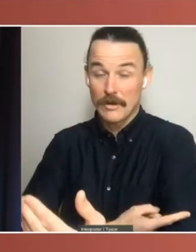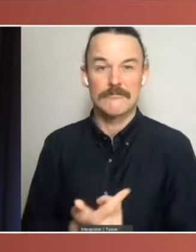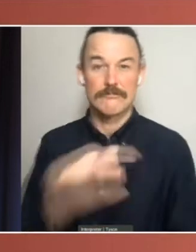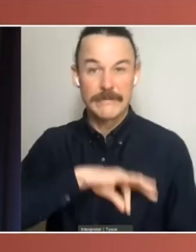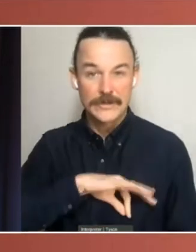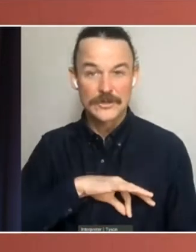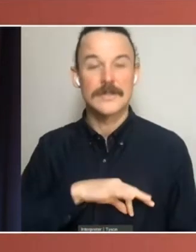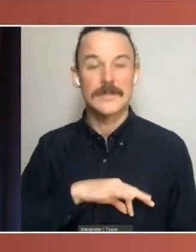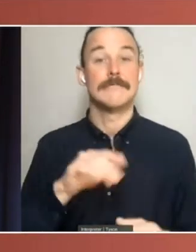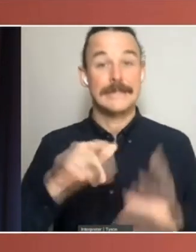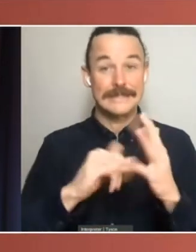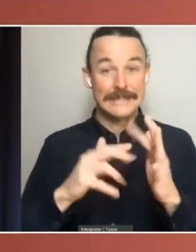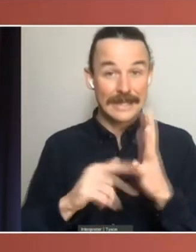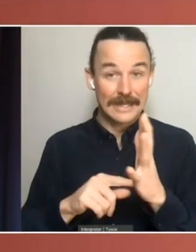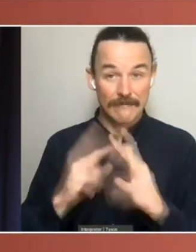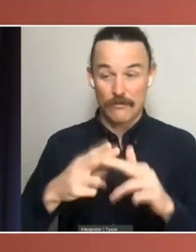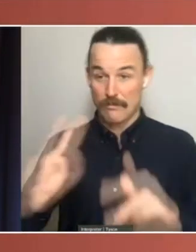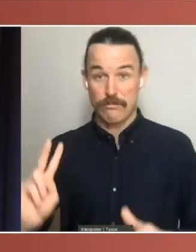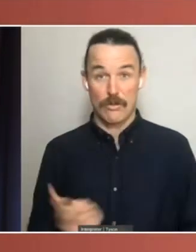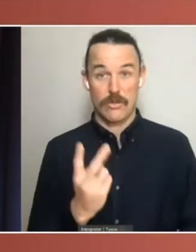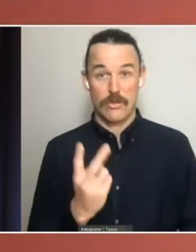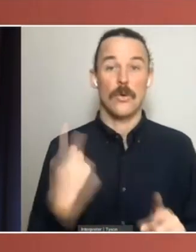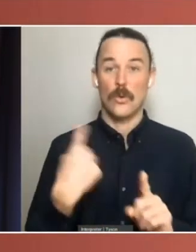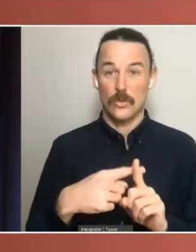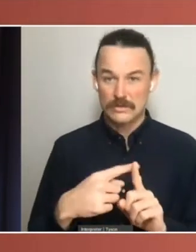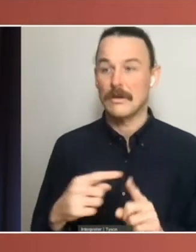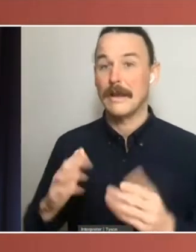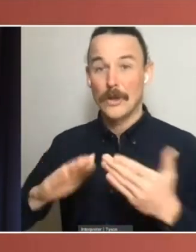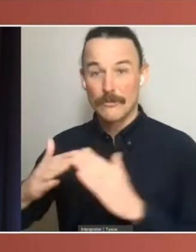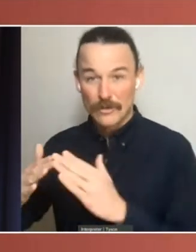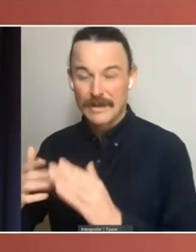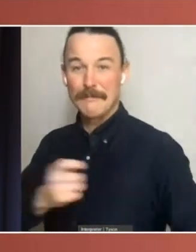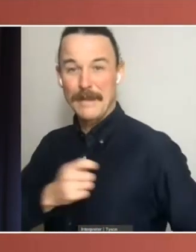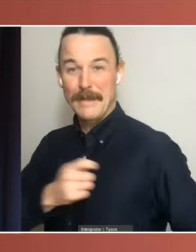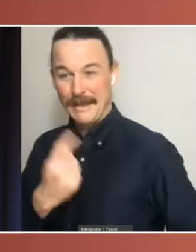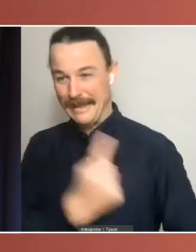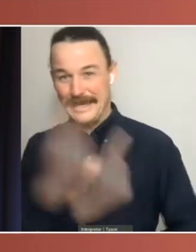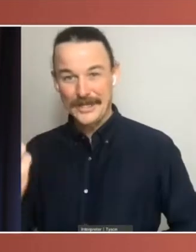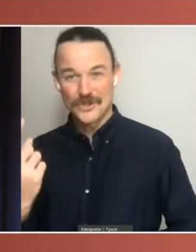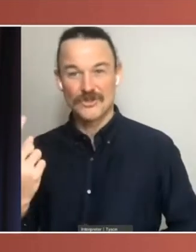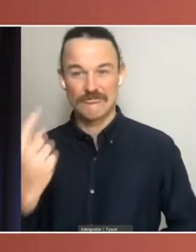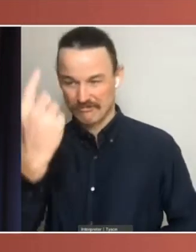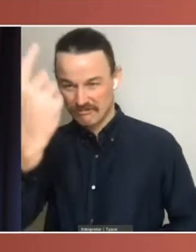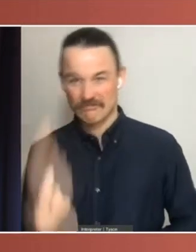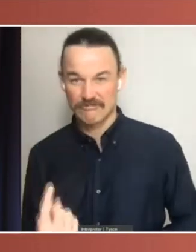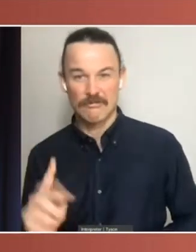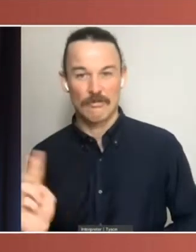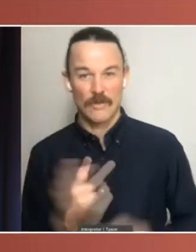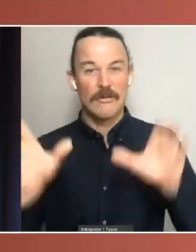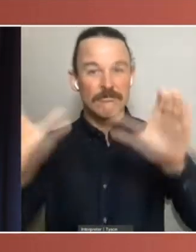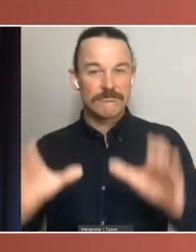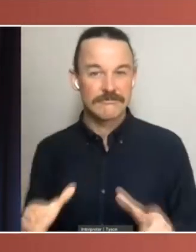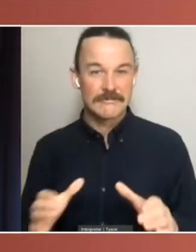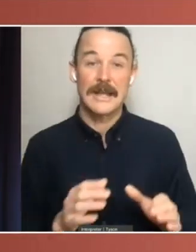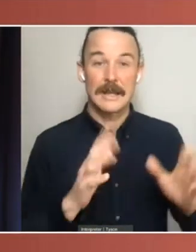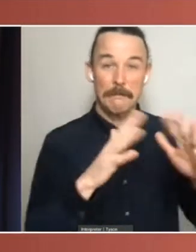of Representatives, and of the members and the committees of each House, shall be as such as are declared by the Parliament, and until declared